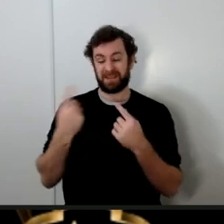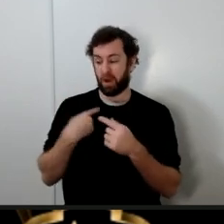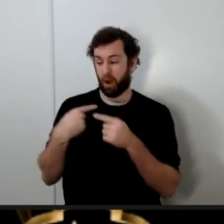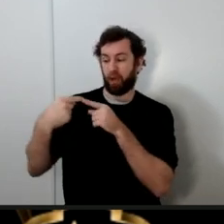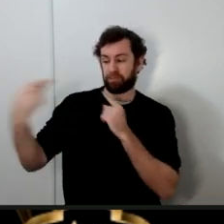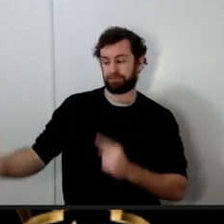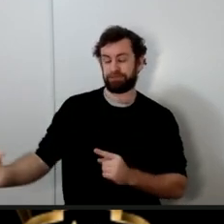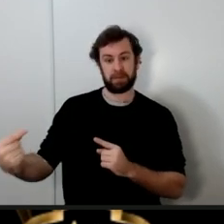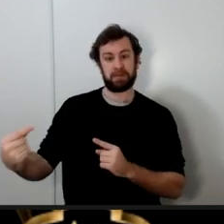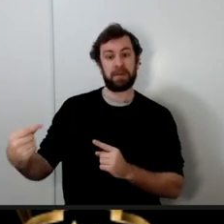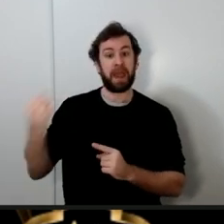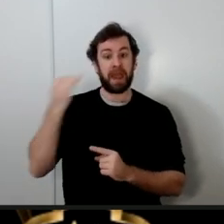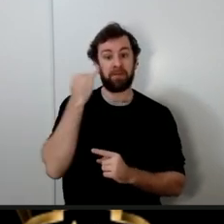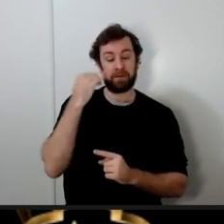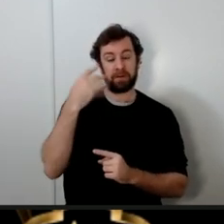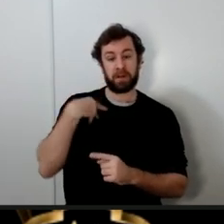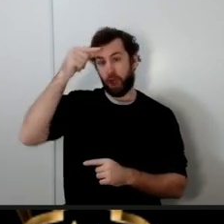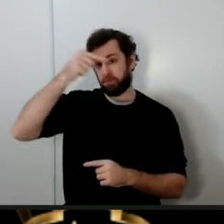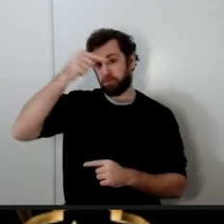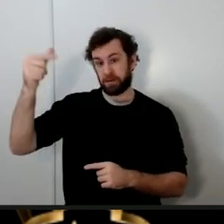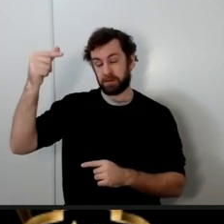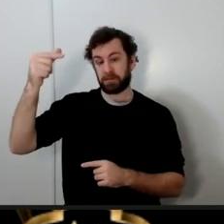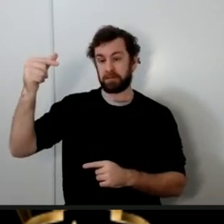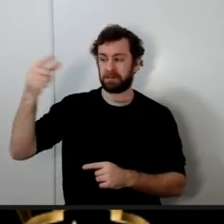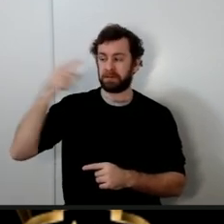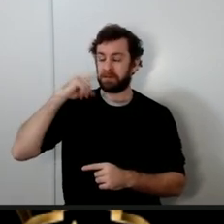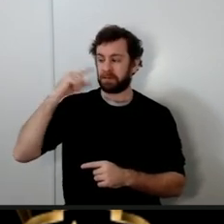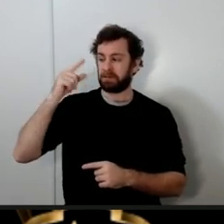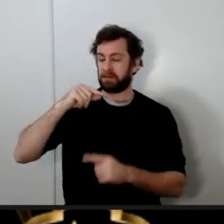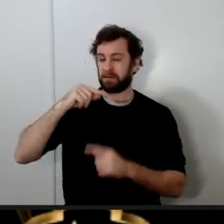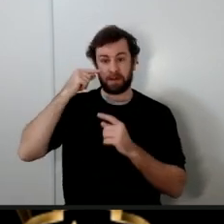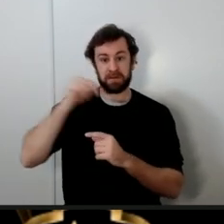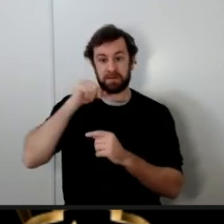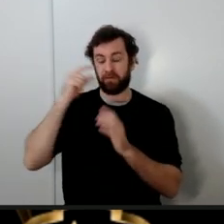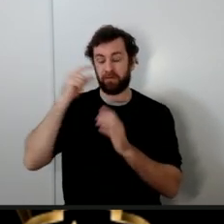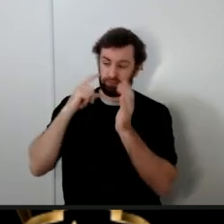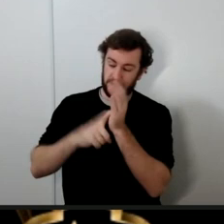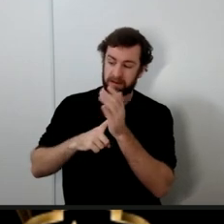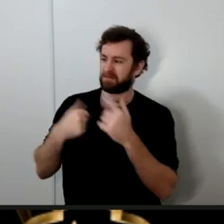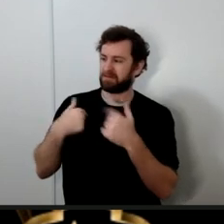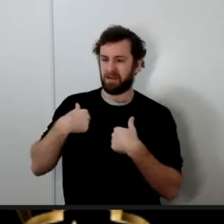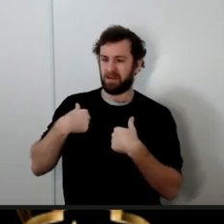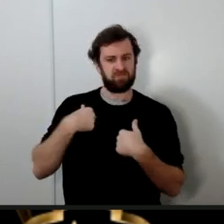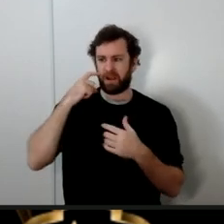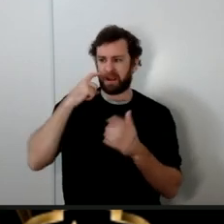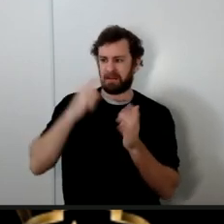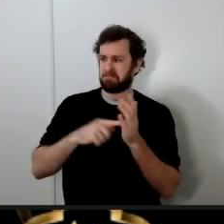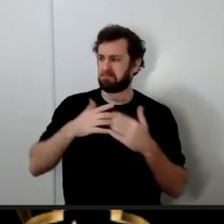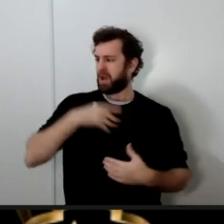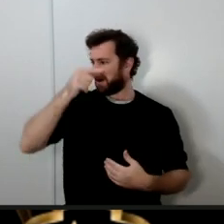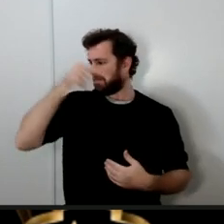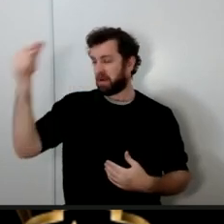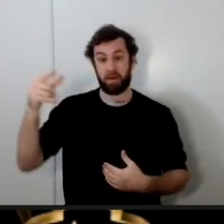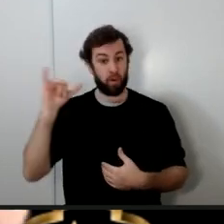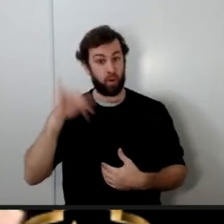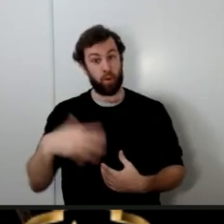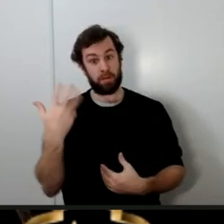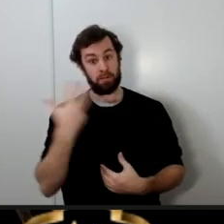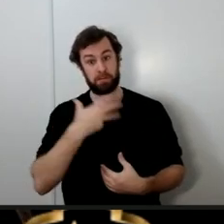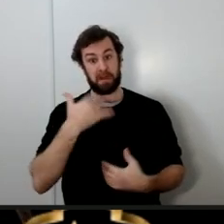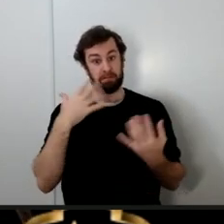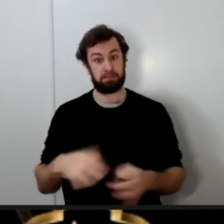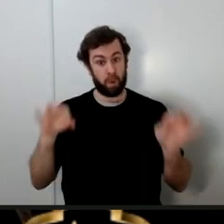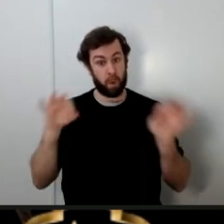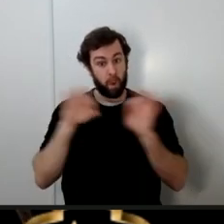governments if there's an opposition who's not recognizing my government and my legitimacy that's huge that's the most important